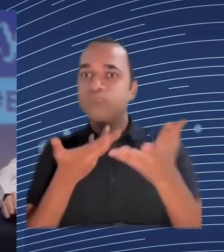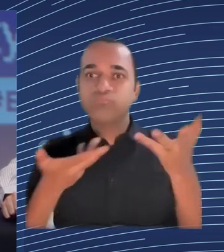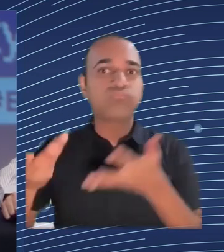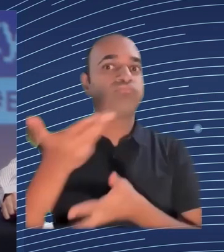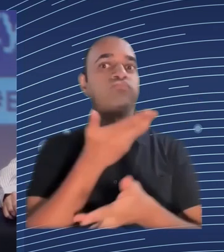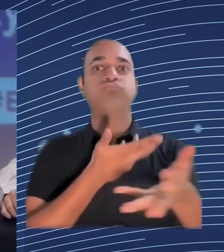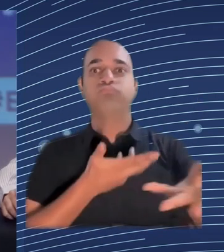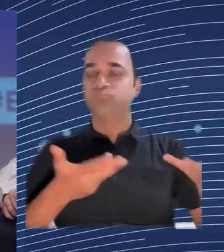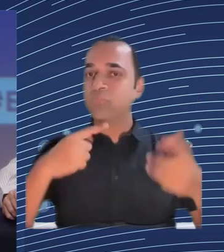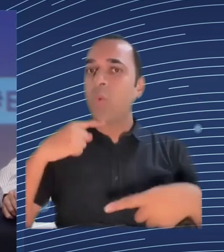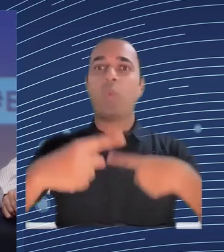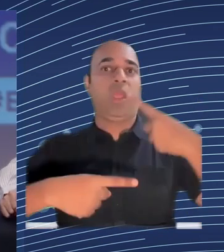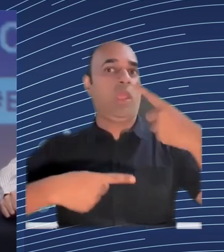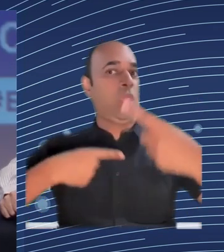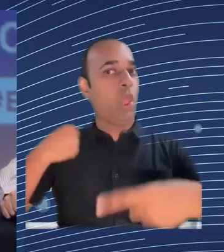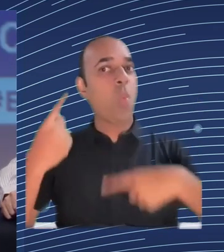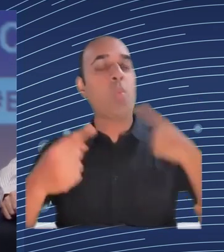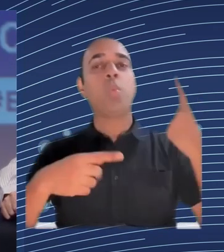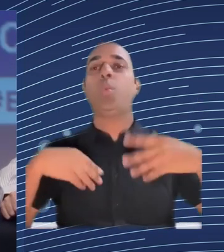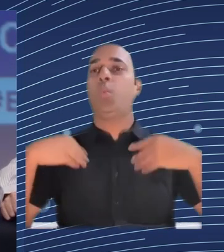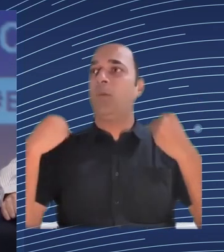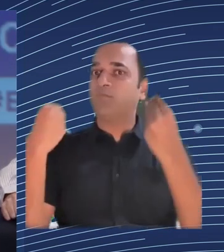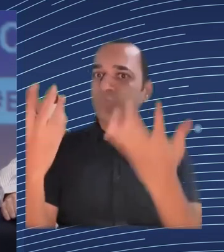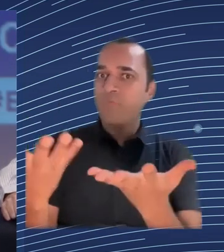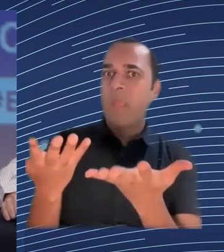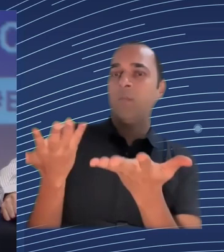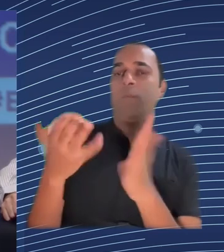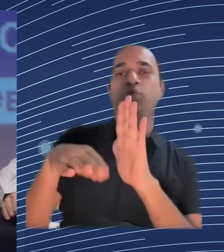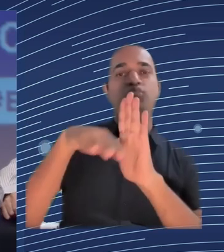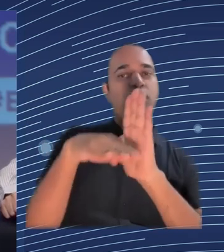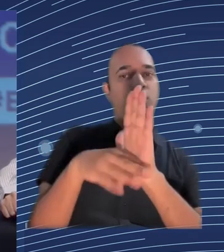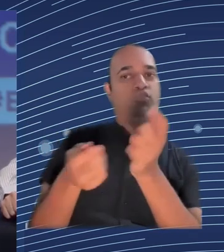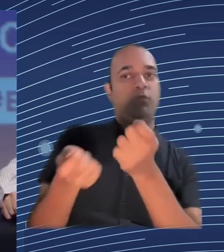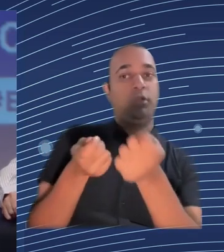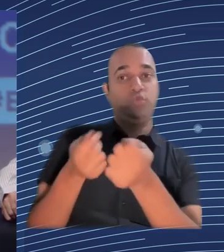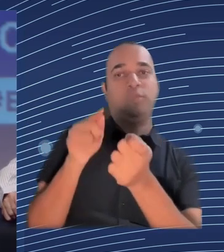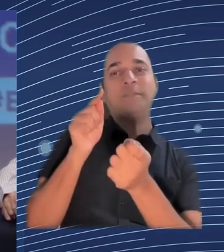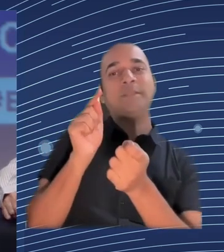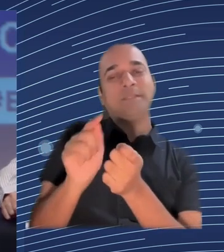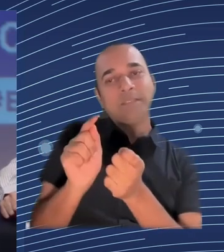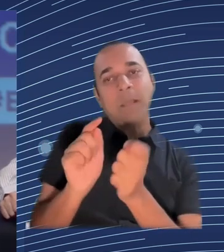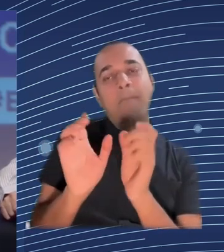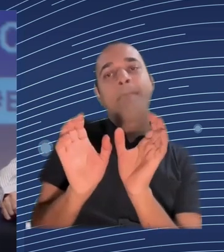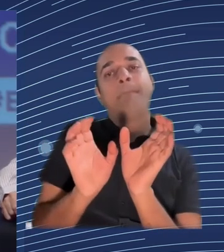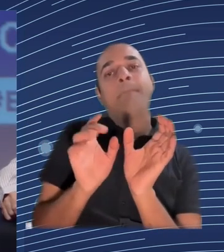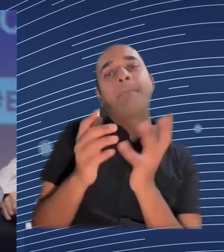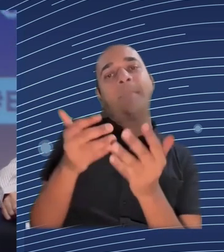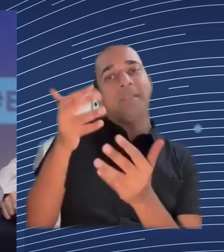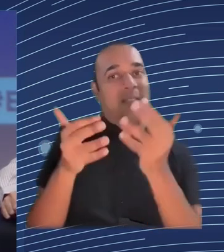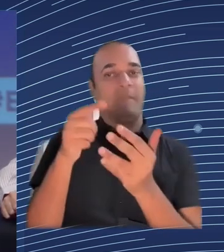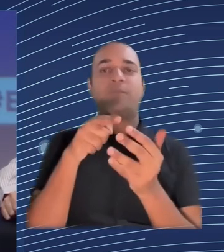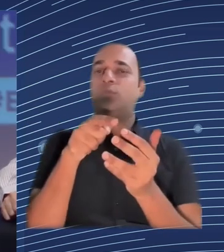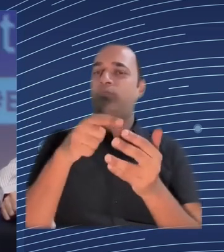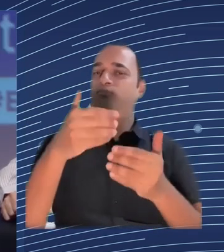artificial intelligence or algorithms especially the current developments towards the